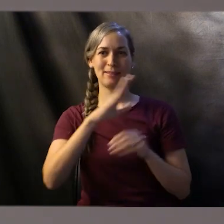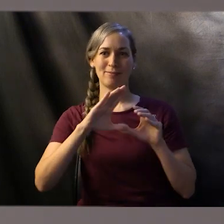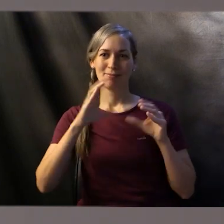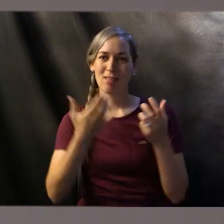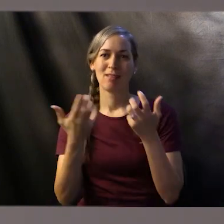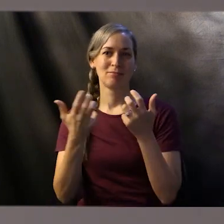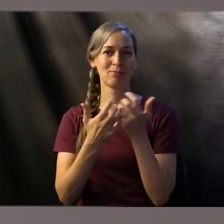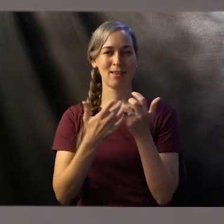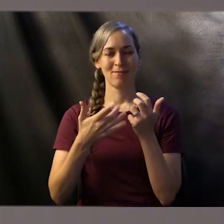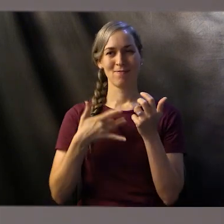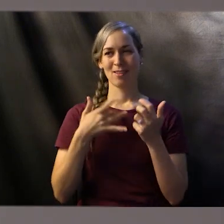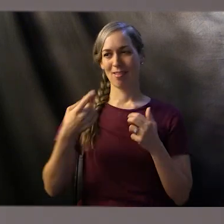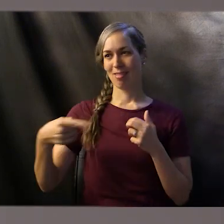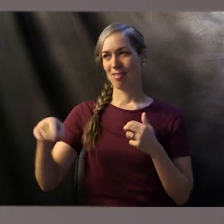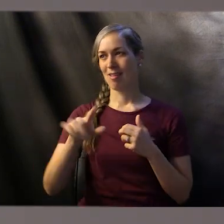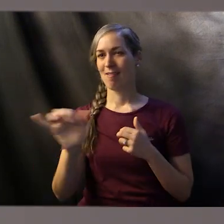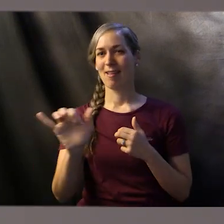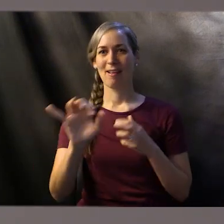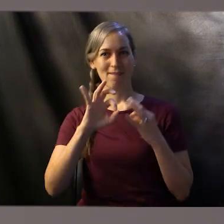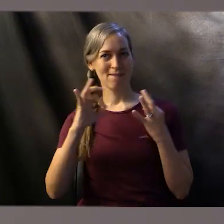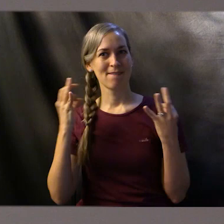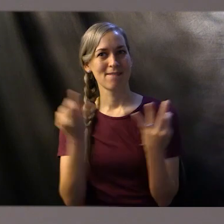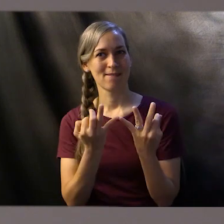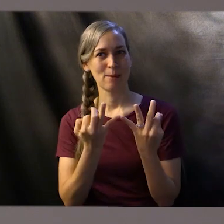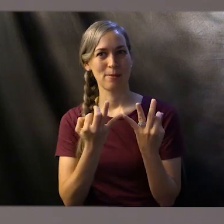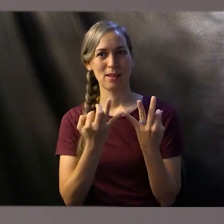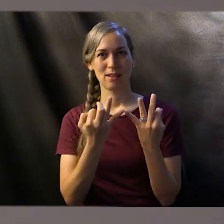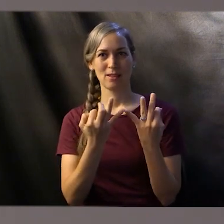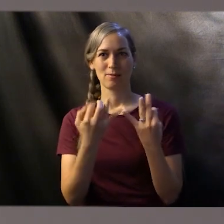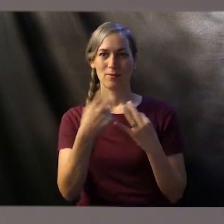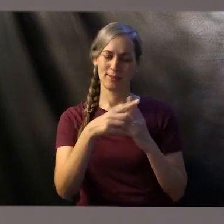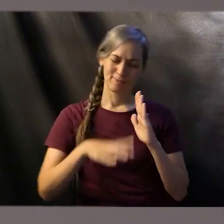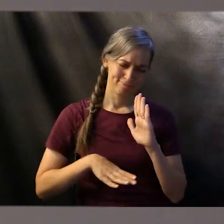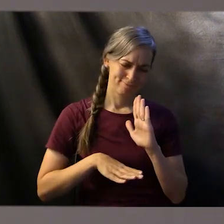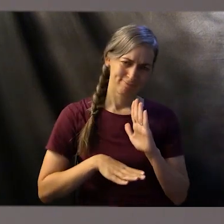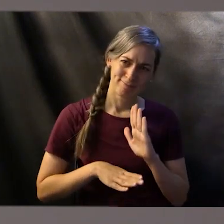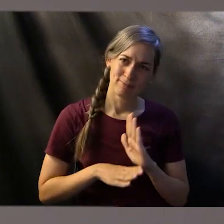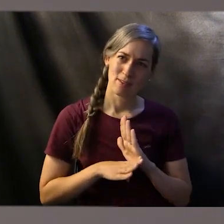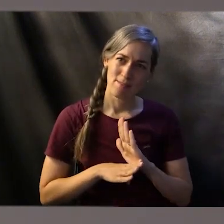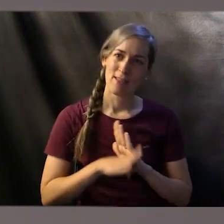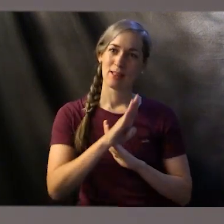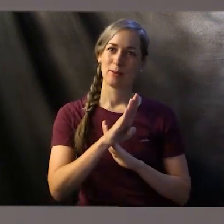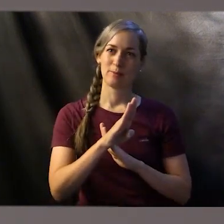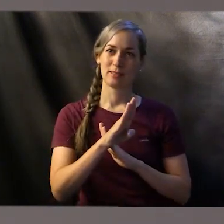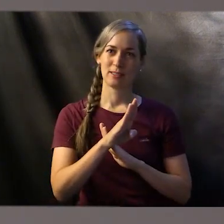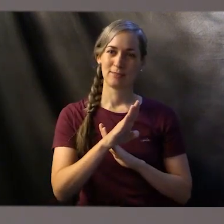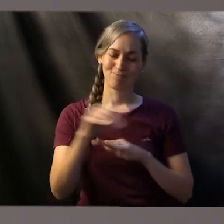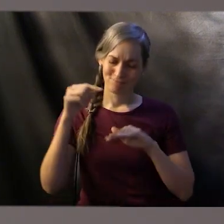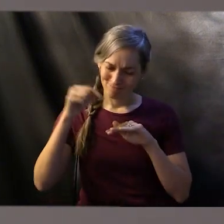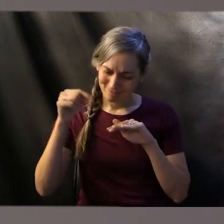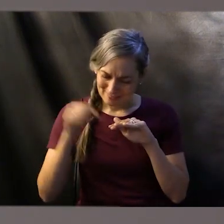family. And he has developed a deep and intense learning